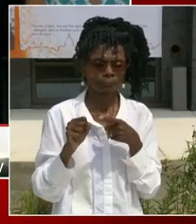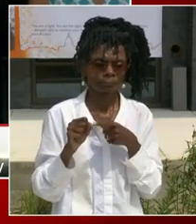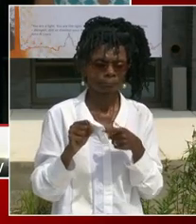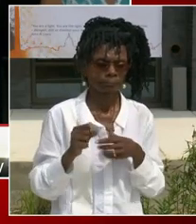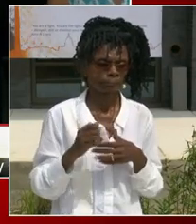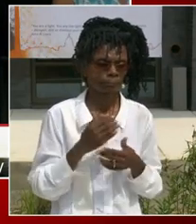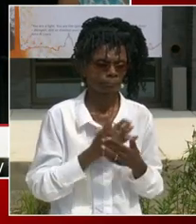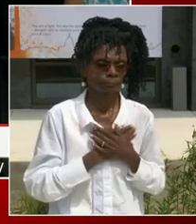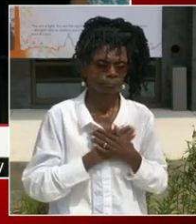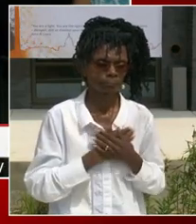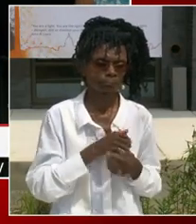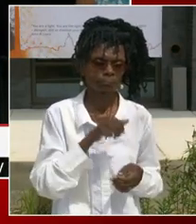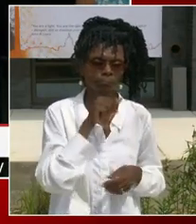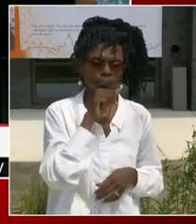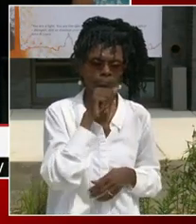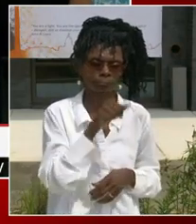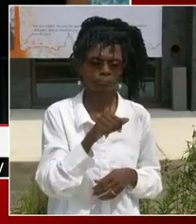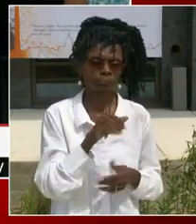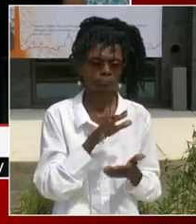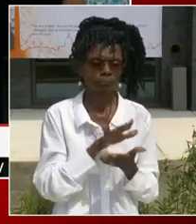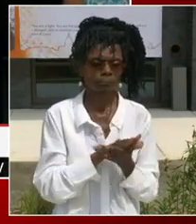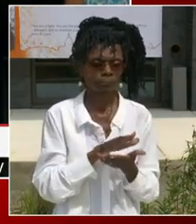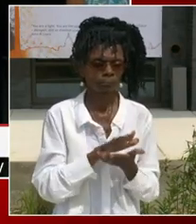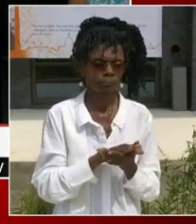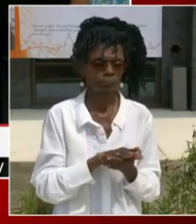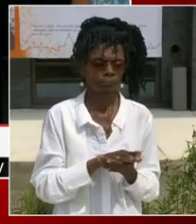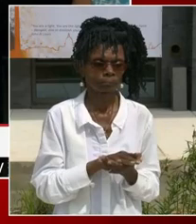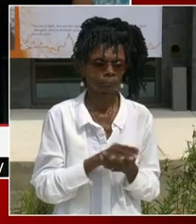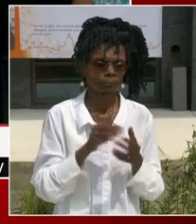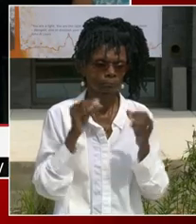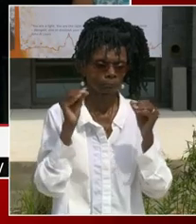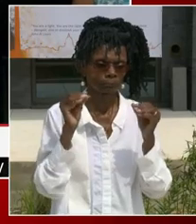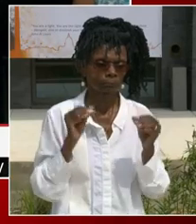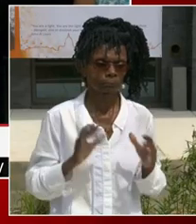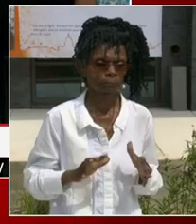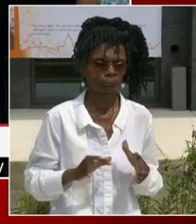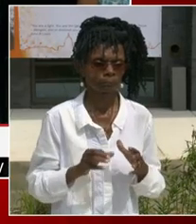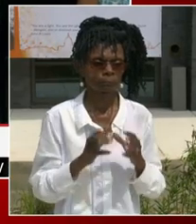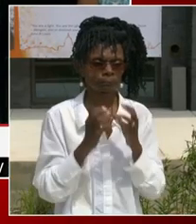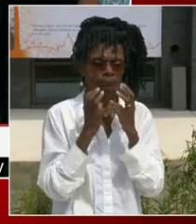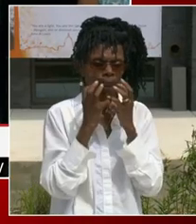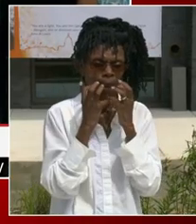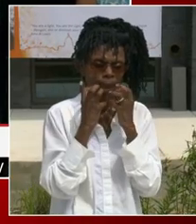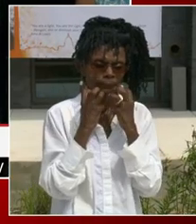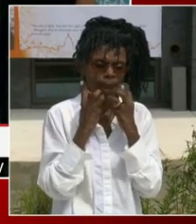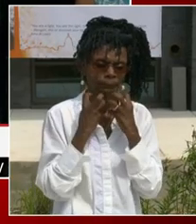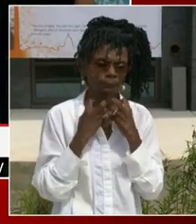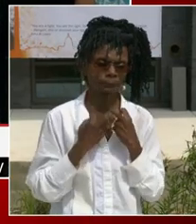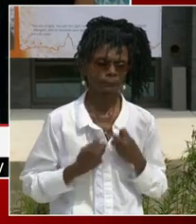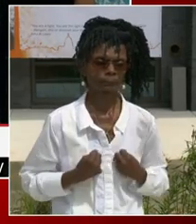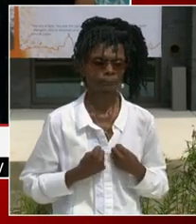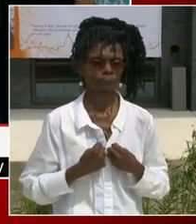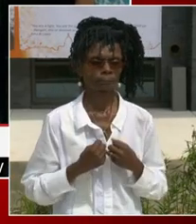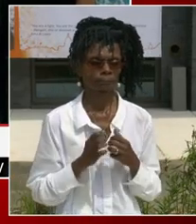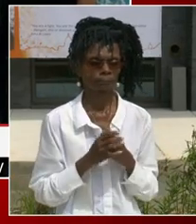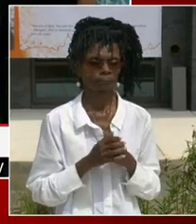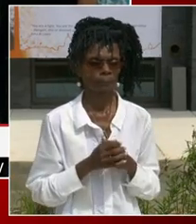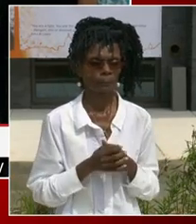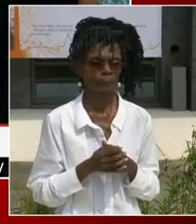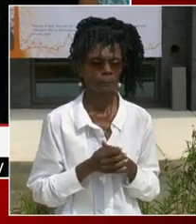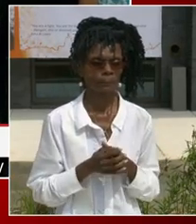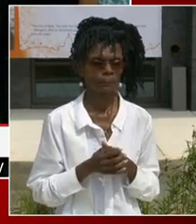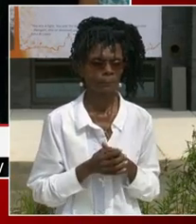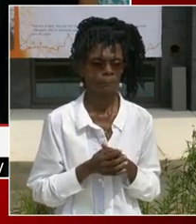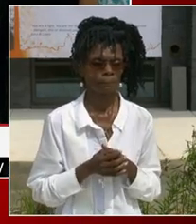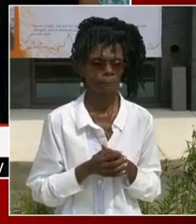He loved teachers. He talked early about his teachers and how much they had